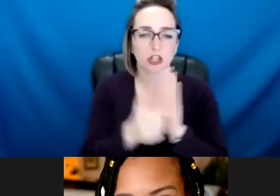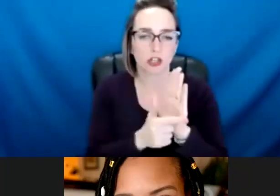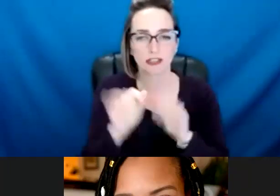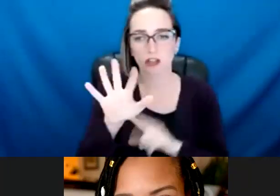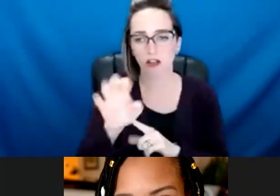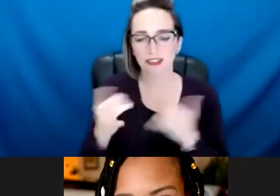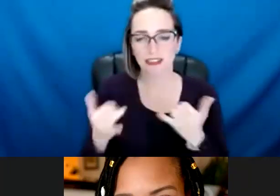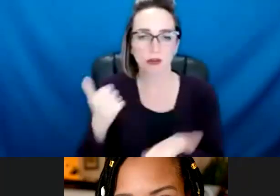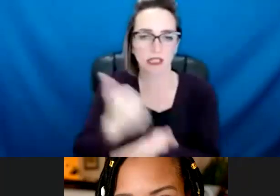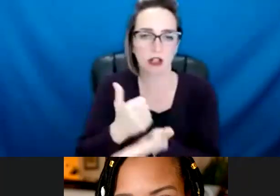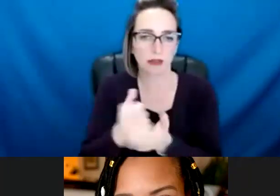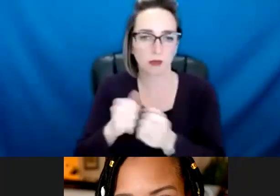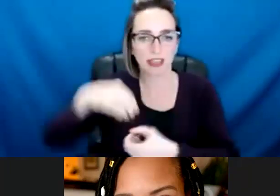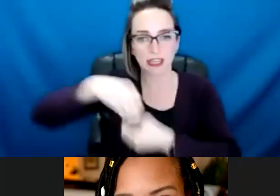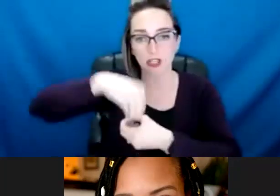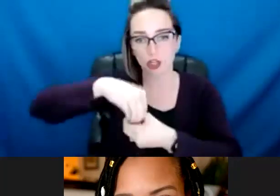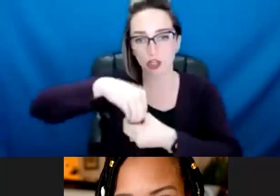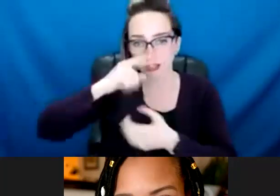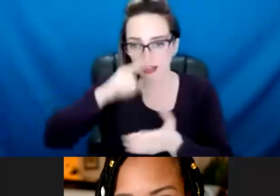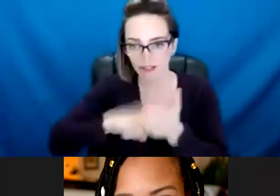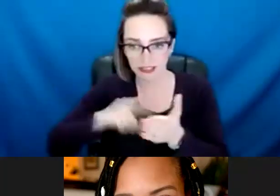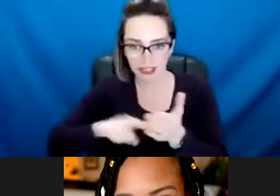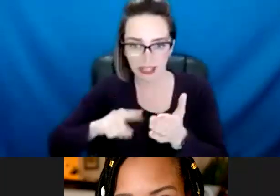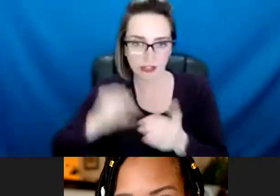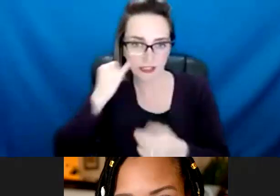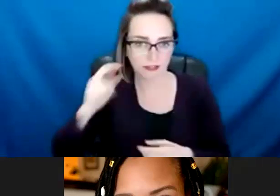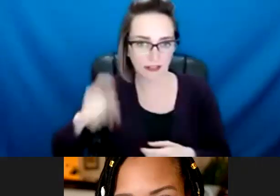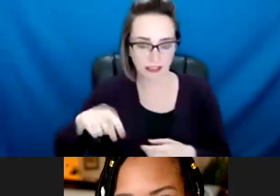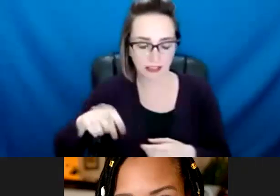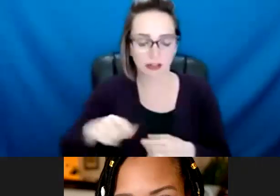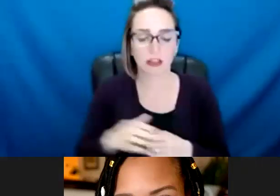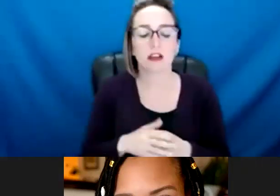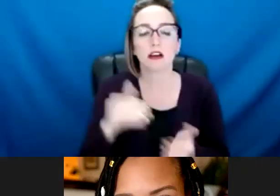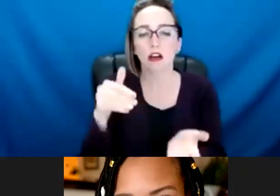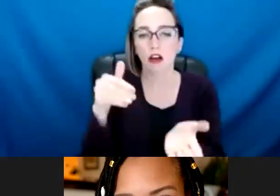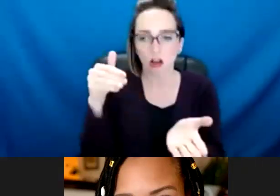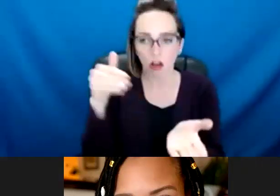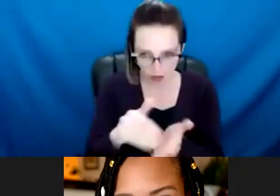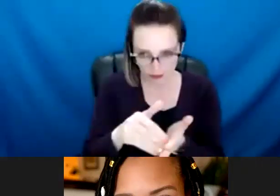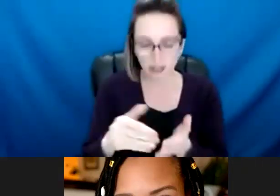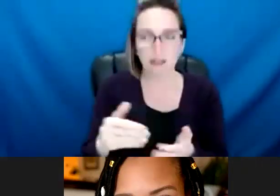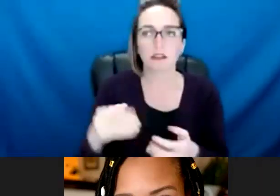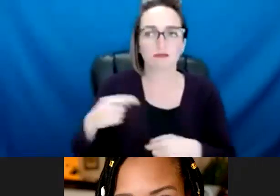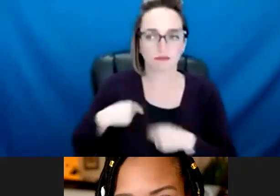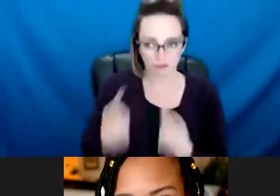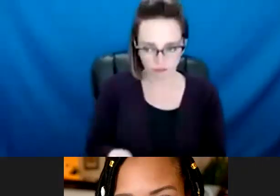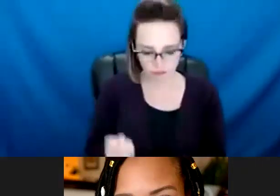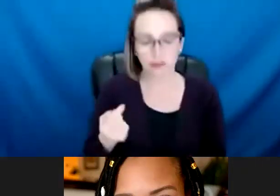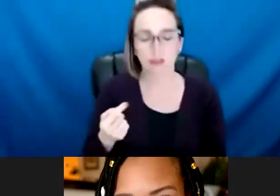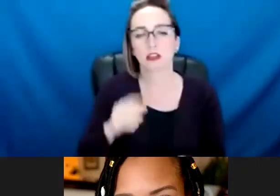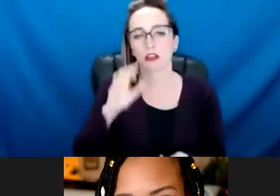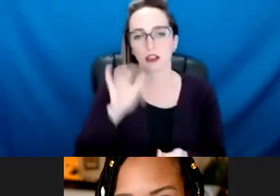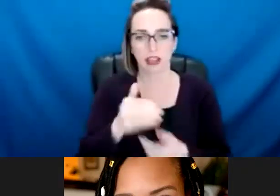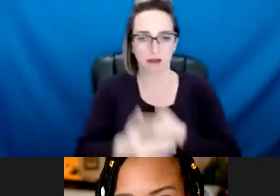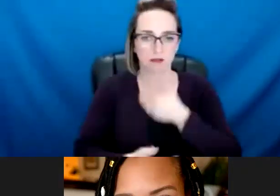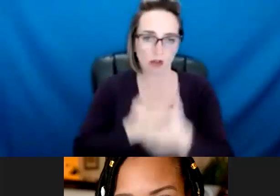So, um, um, uh, too often we've, uh, unfortunately have been, um, working through this process with the